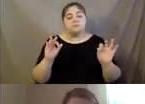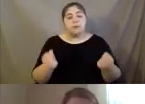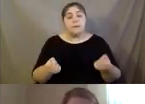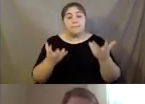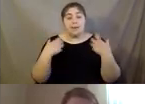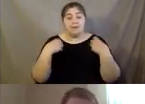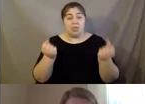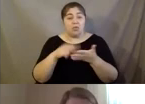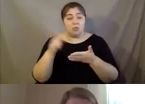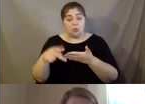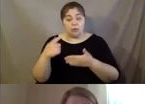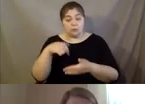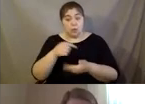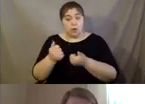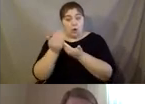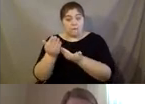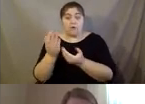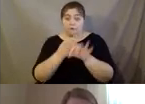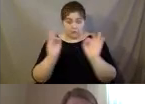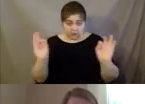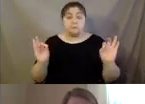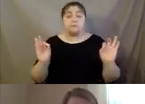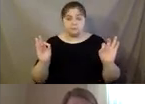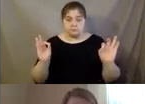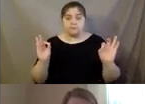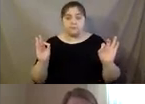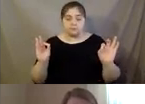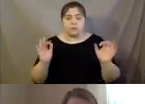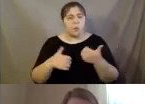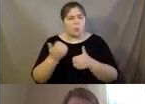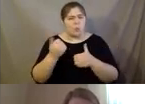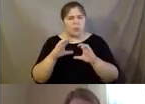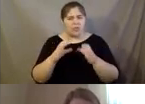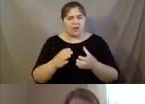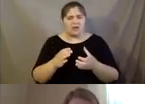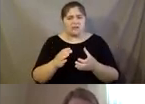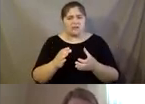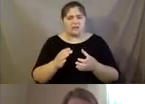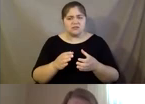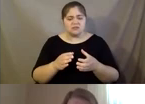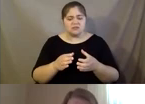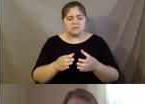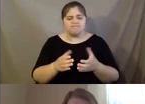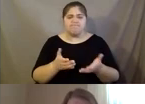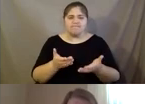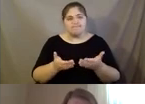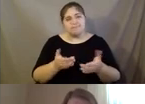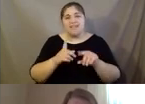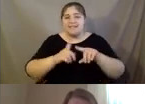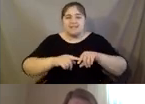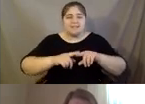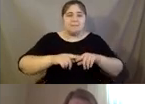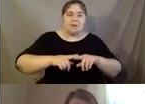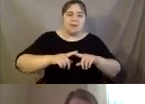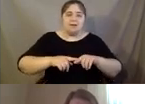health programs that we offer are free. Um, most classes, you know, depending on